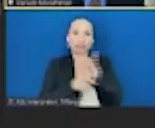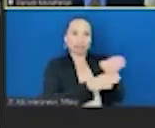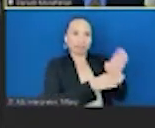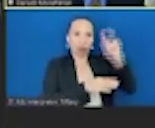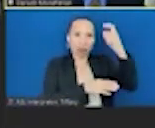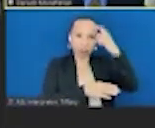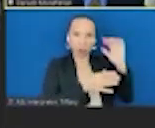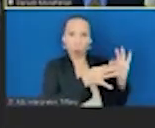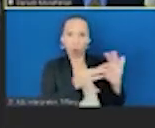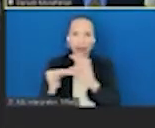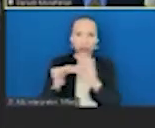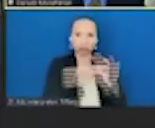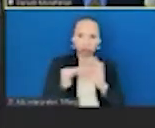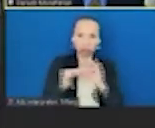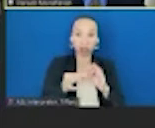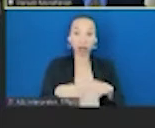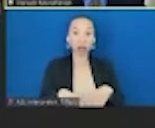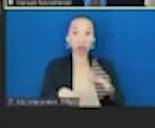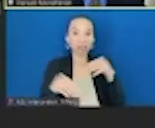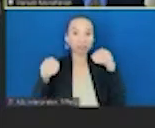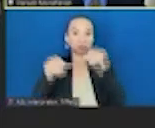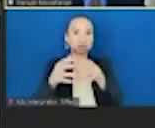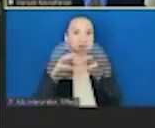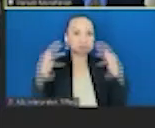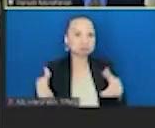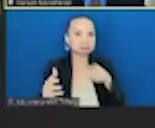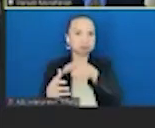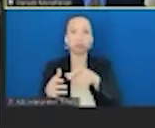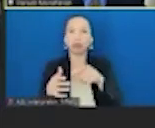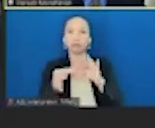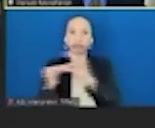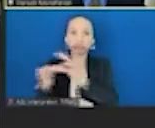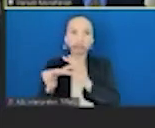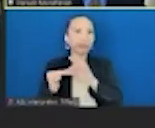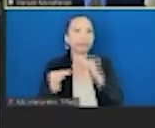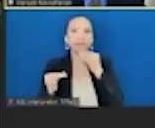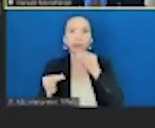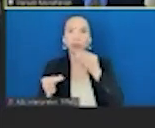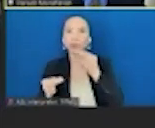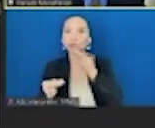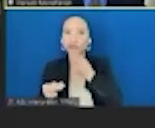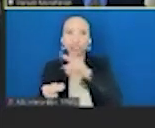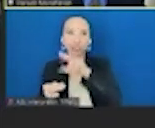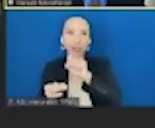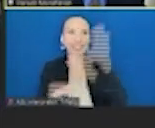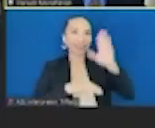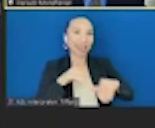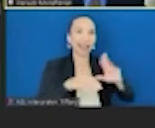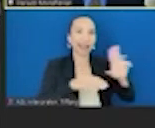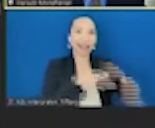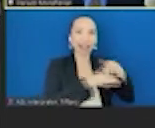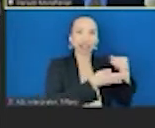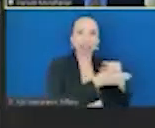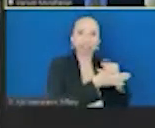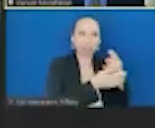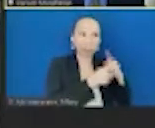food and nutrition programming in the United States than we spend on national intelligence. And yet we have an office of the director of national intelligence,